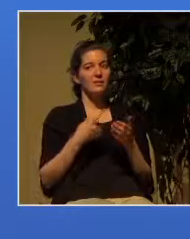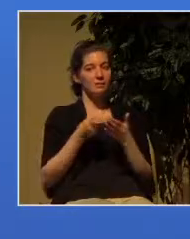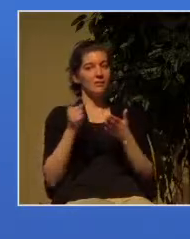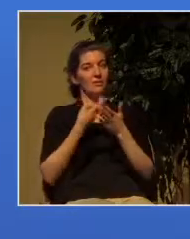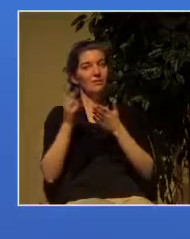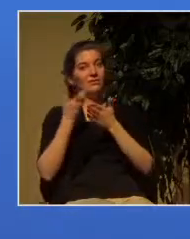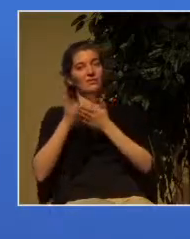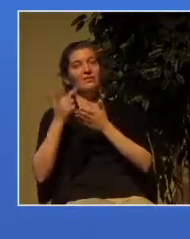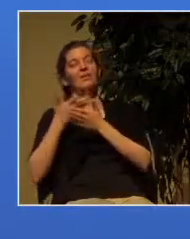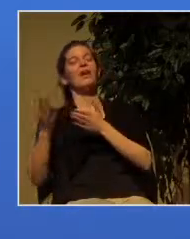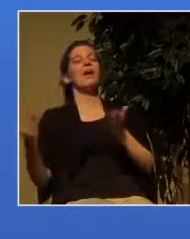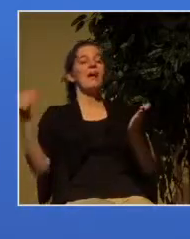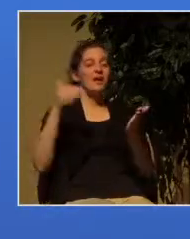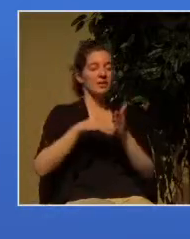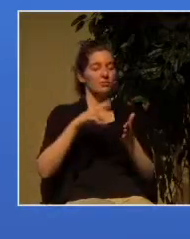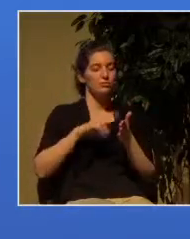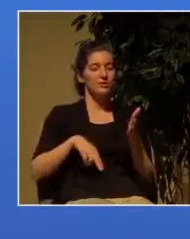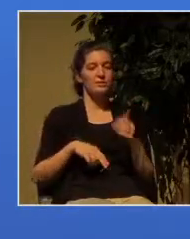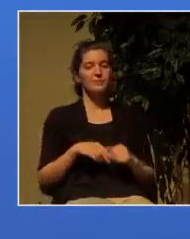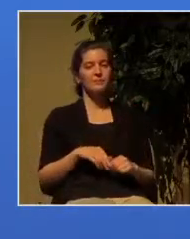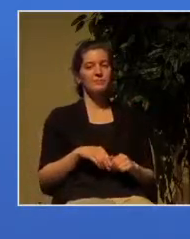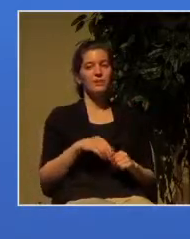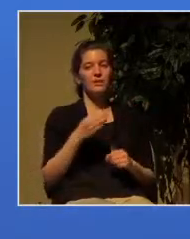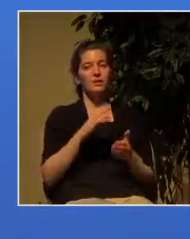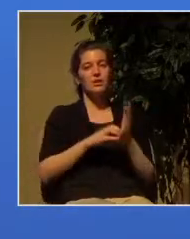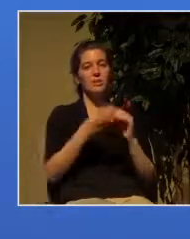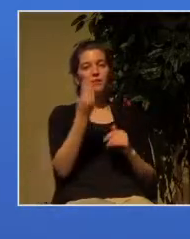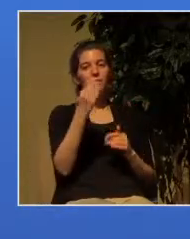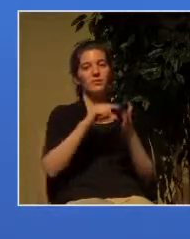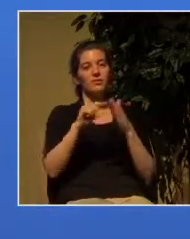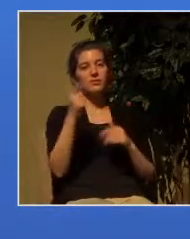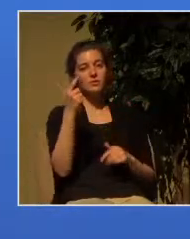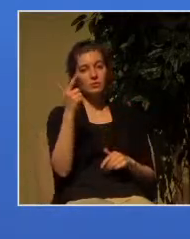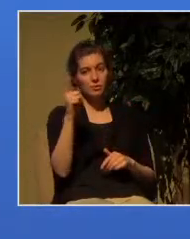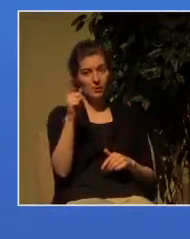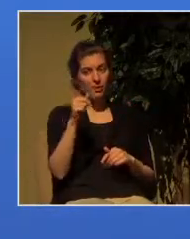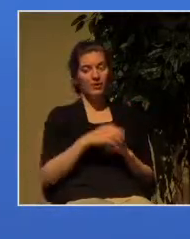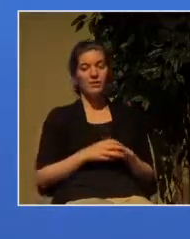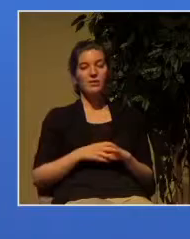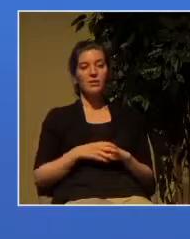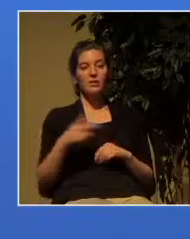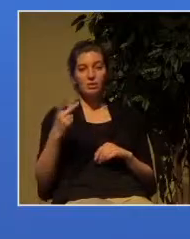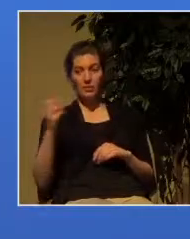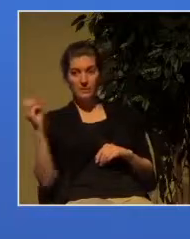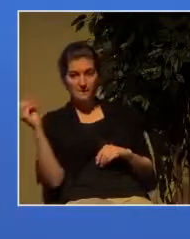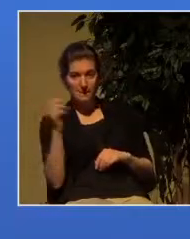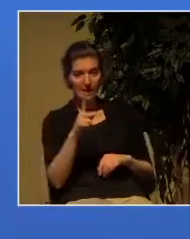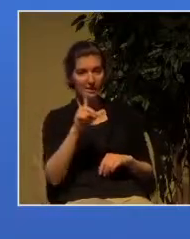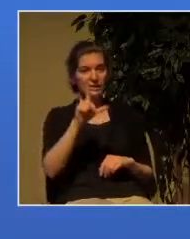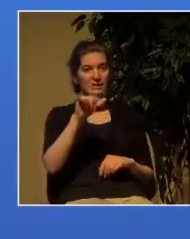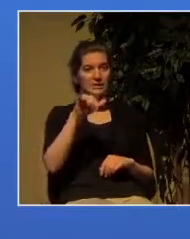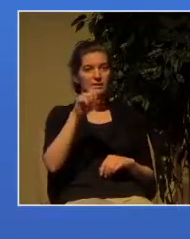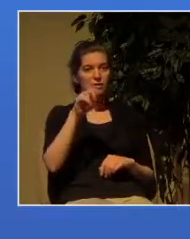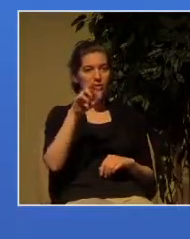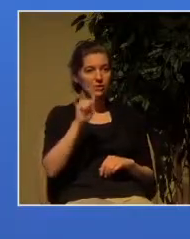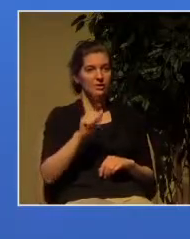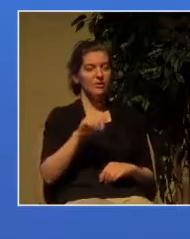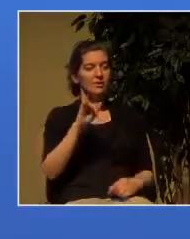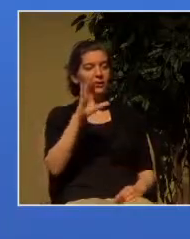chapter 14 verse 21 then they return to Lystra Iconium and Antioch